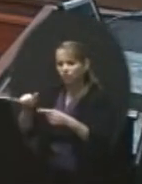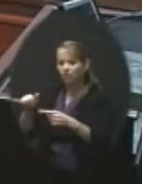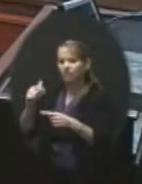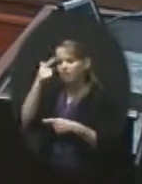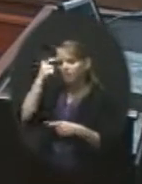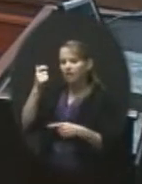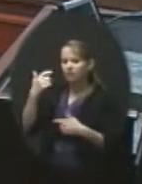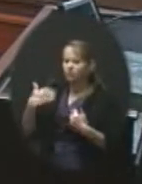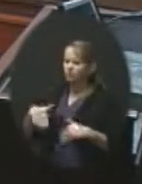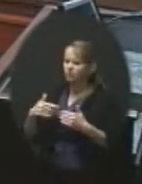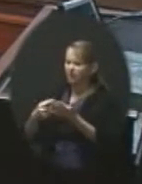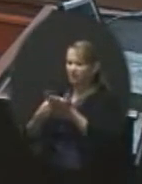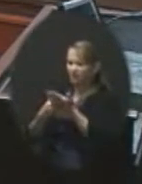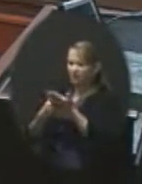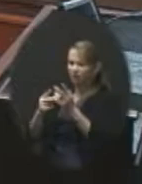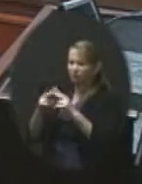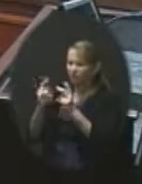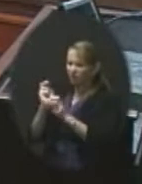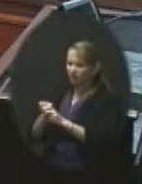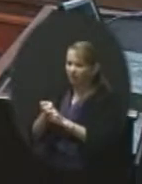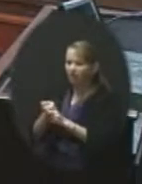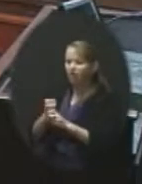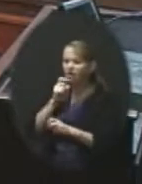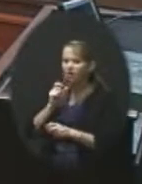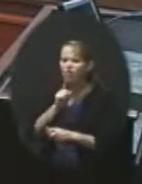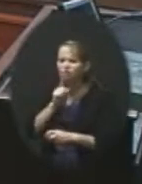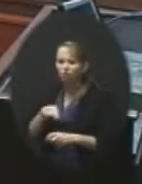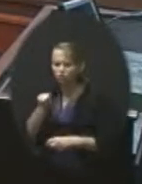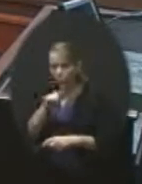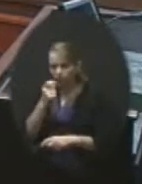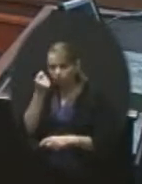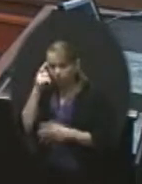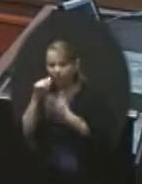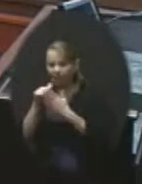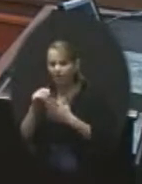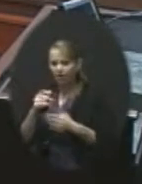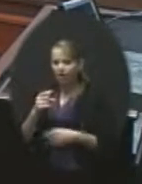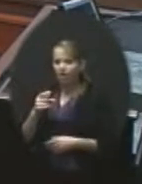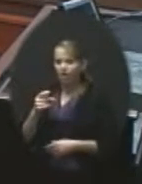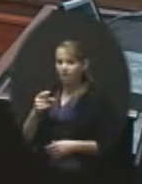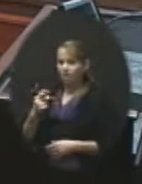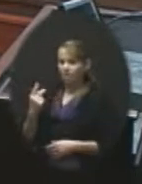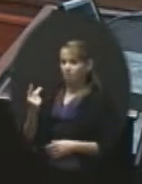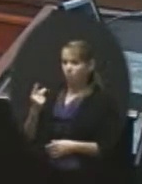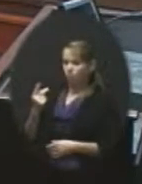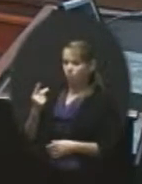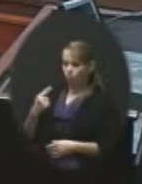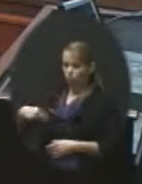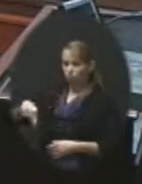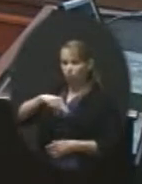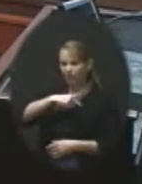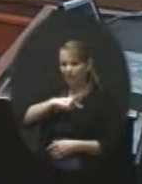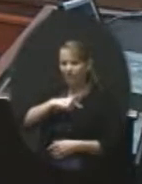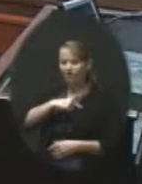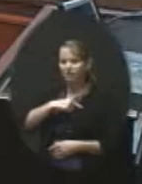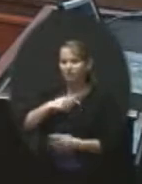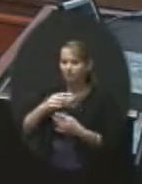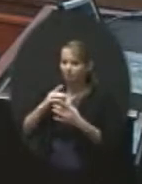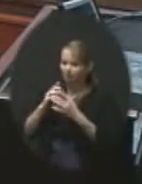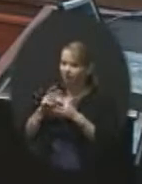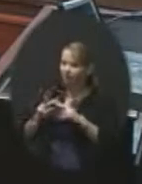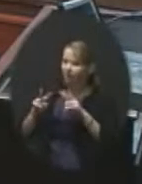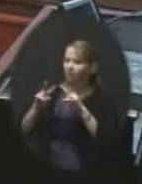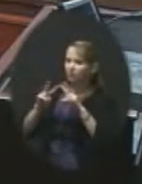difficult discussions. I don't know if you guys catch that, but we value our relationship with our teachers' association and with our teachers as